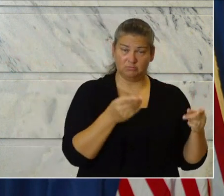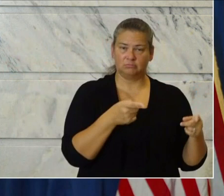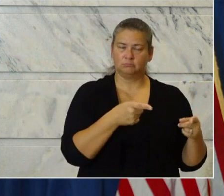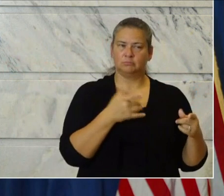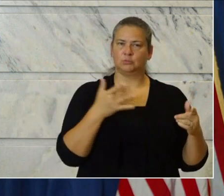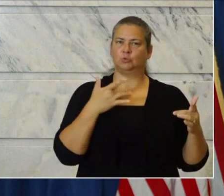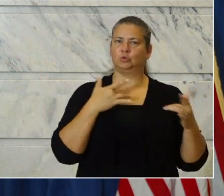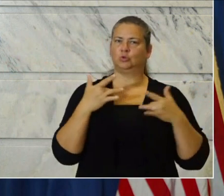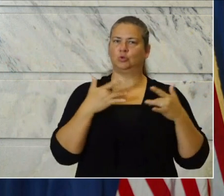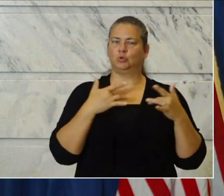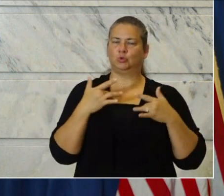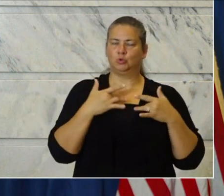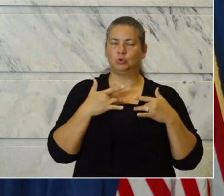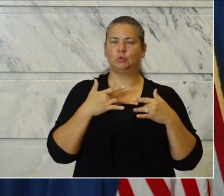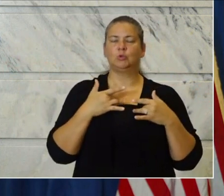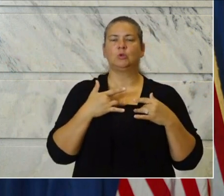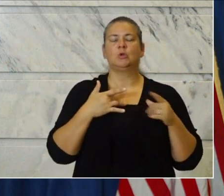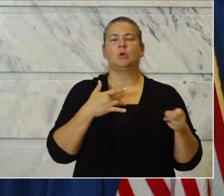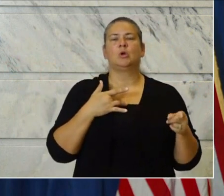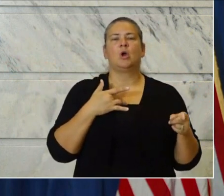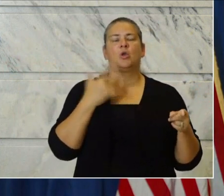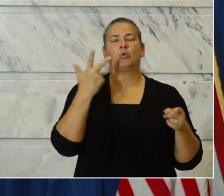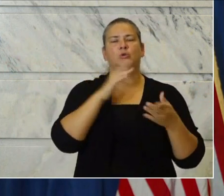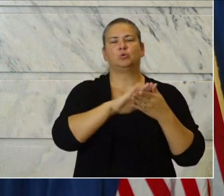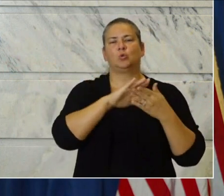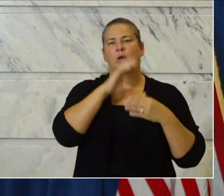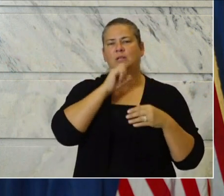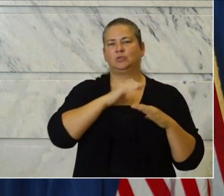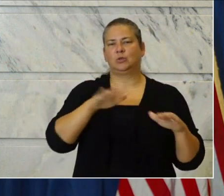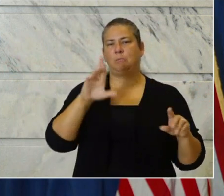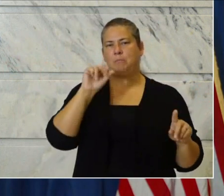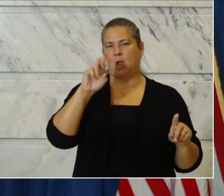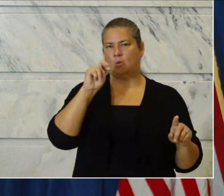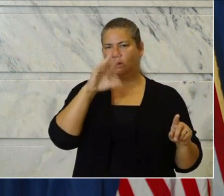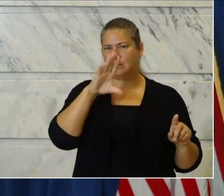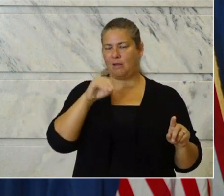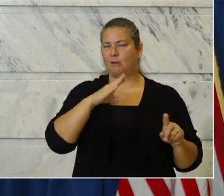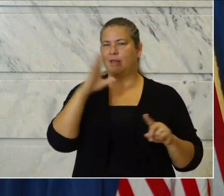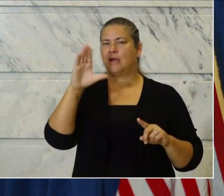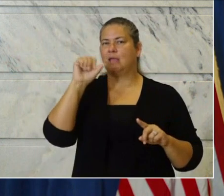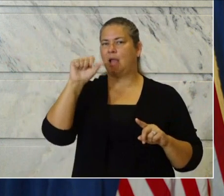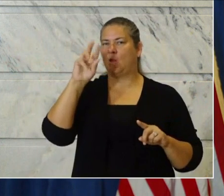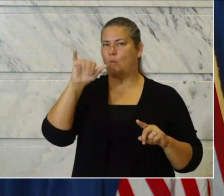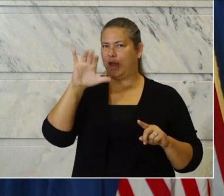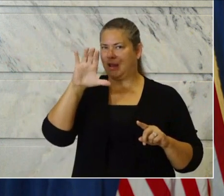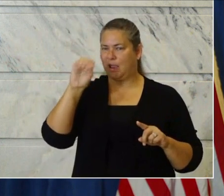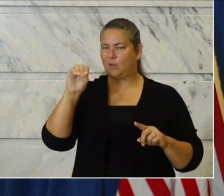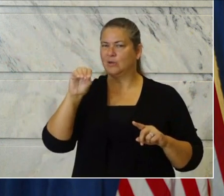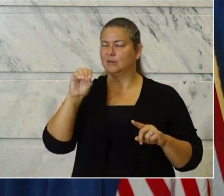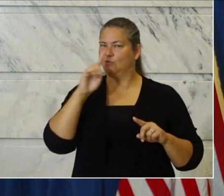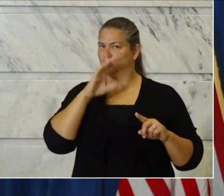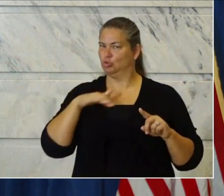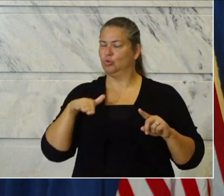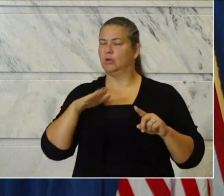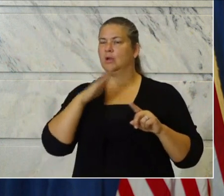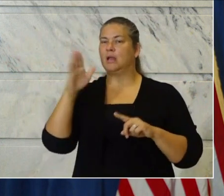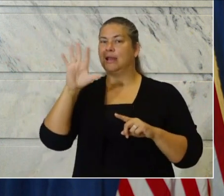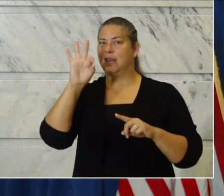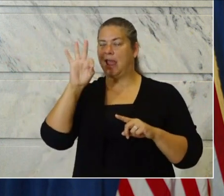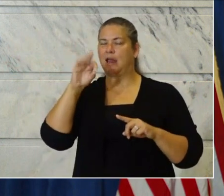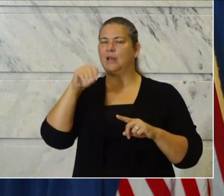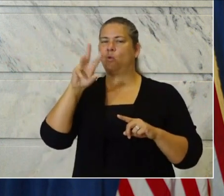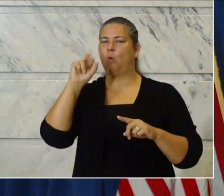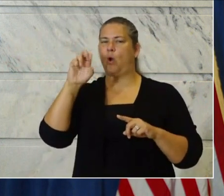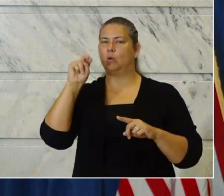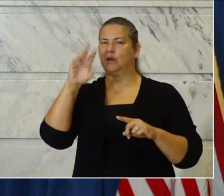numbers today, three school-aged kids in Barron County, three school-aged kids in Calloway County, nine school-aged kids in Warren